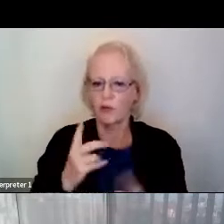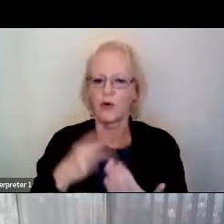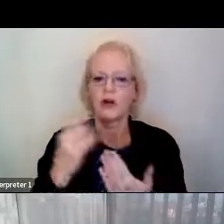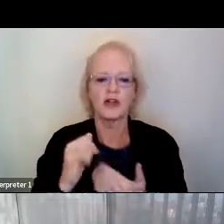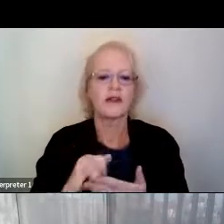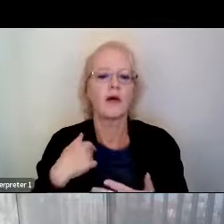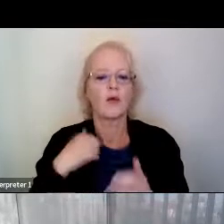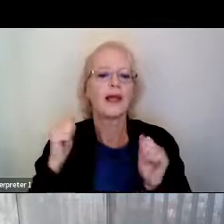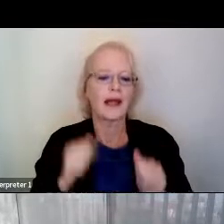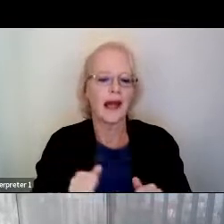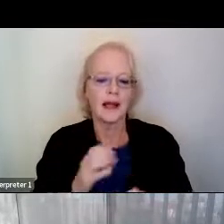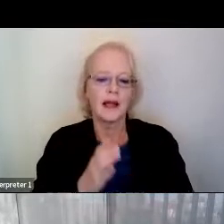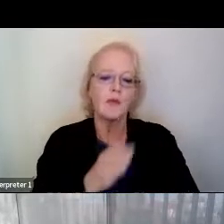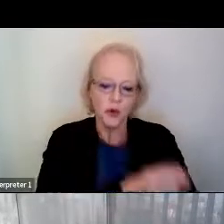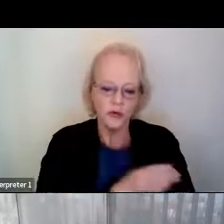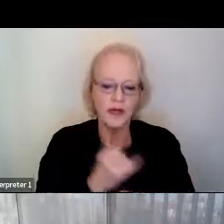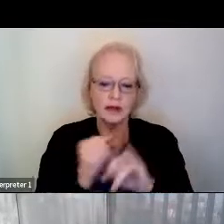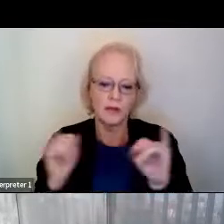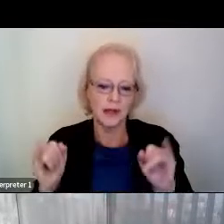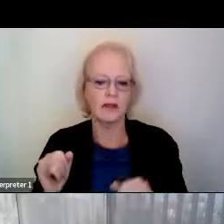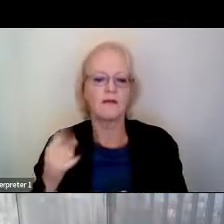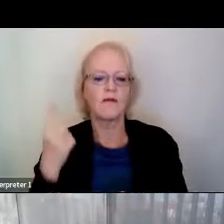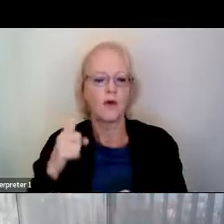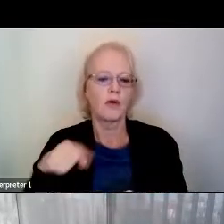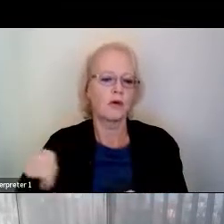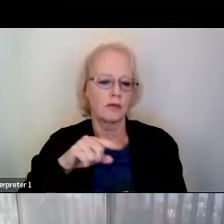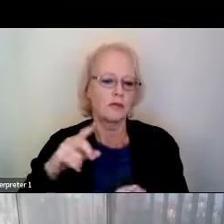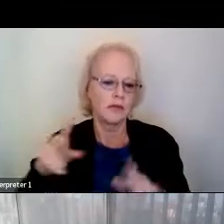independence for users in the future.